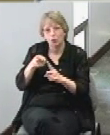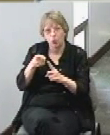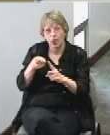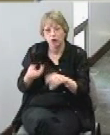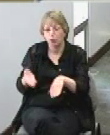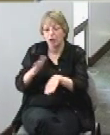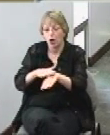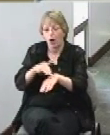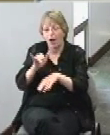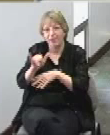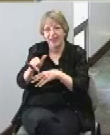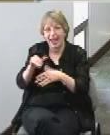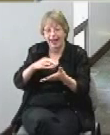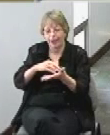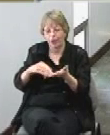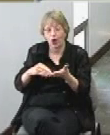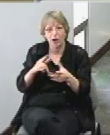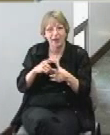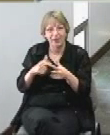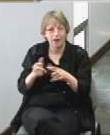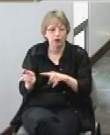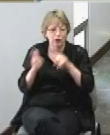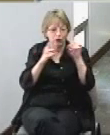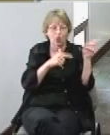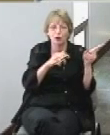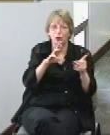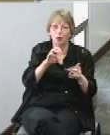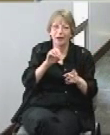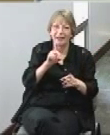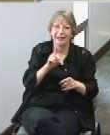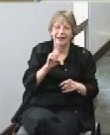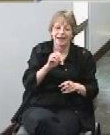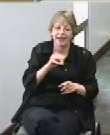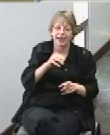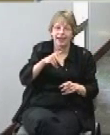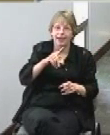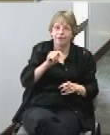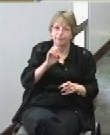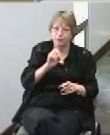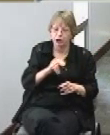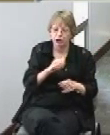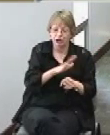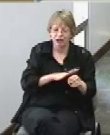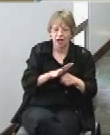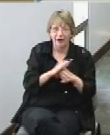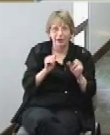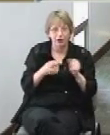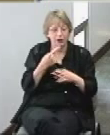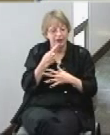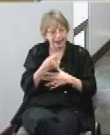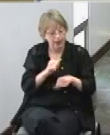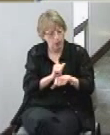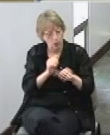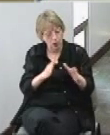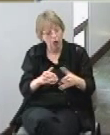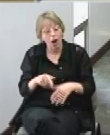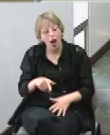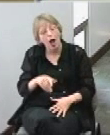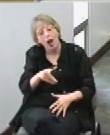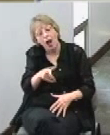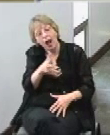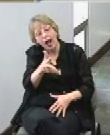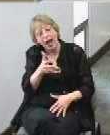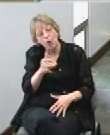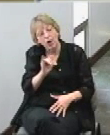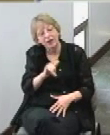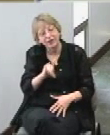that card so when you go to the redemption area you can tell the employee which toy you want he'll just use a